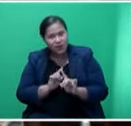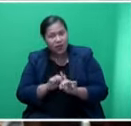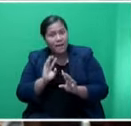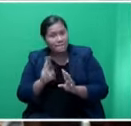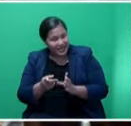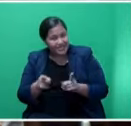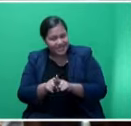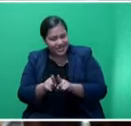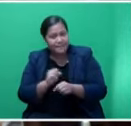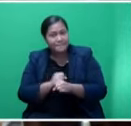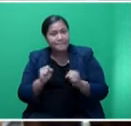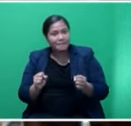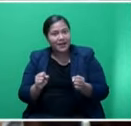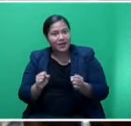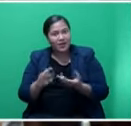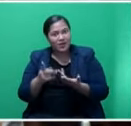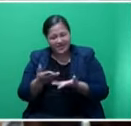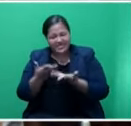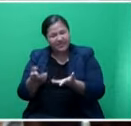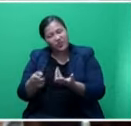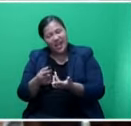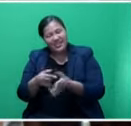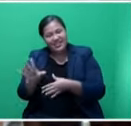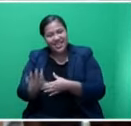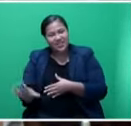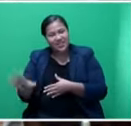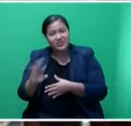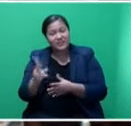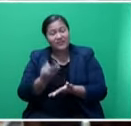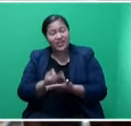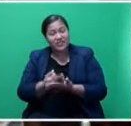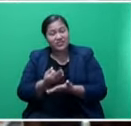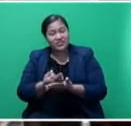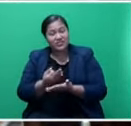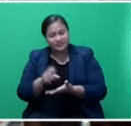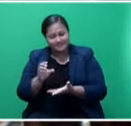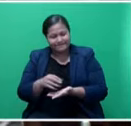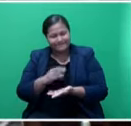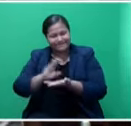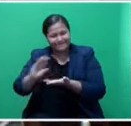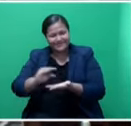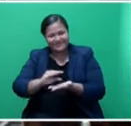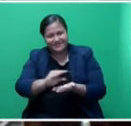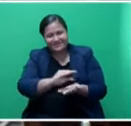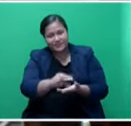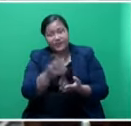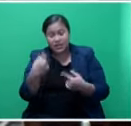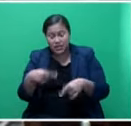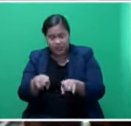that it already has in relation to other areas of financial transactions. This is specifically in relation to